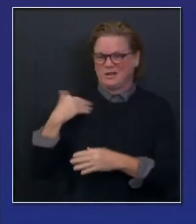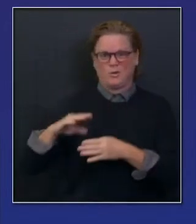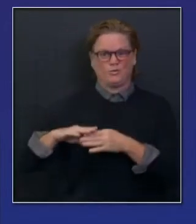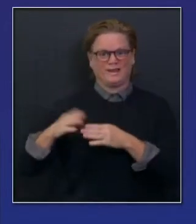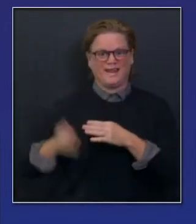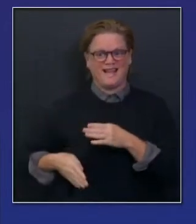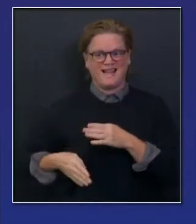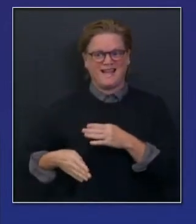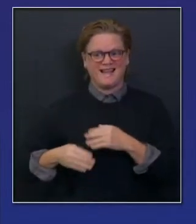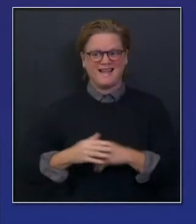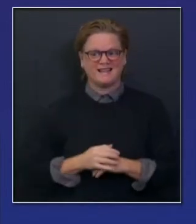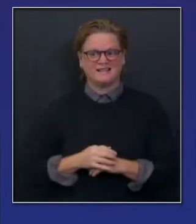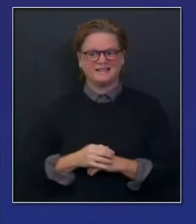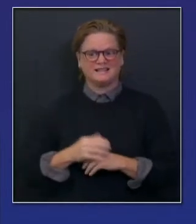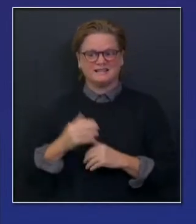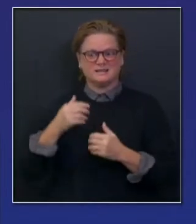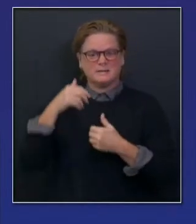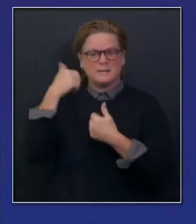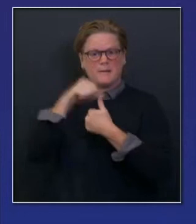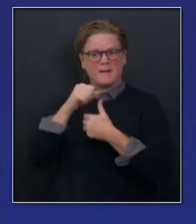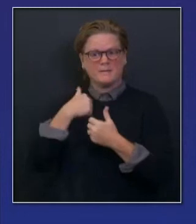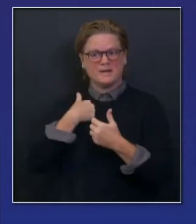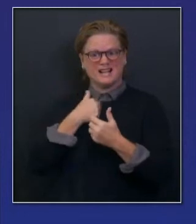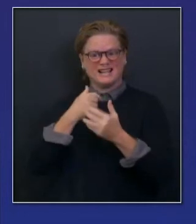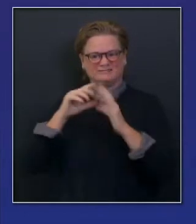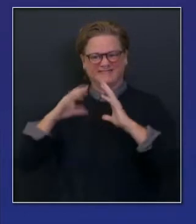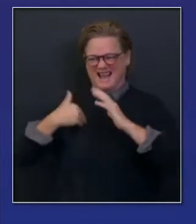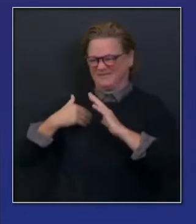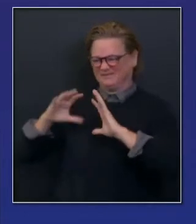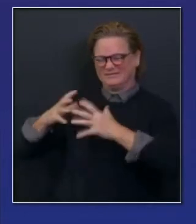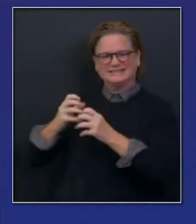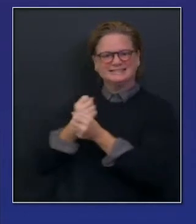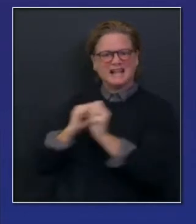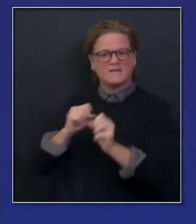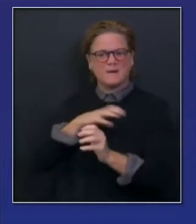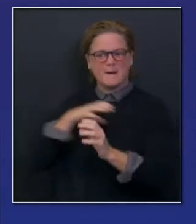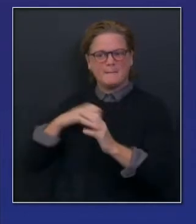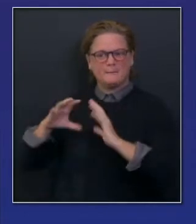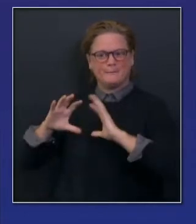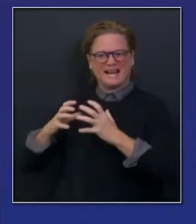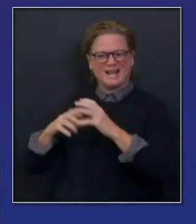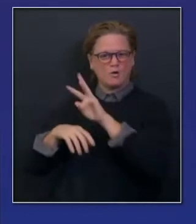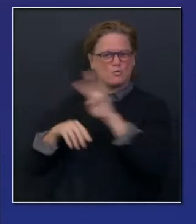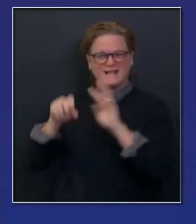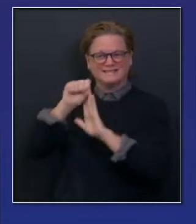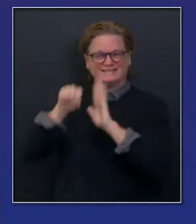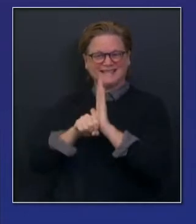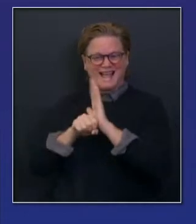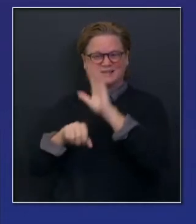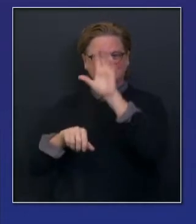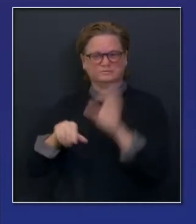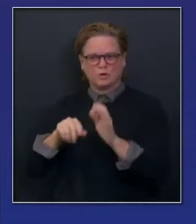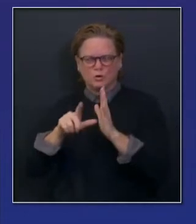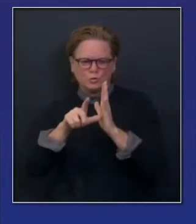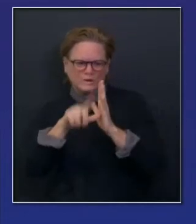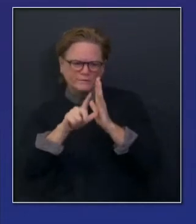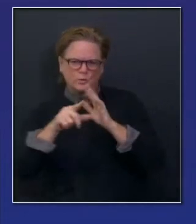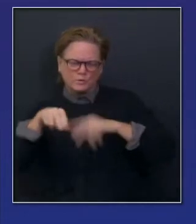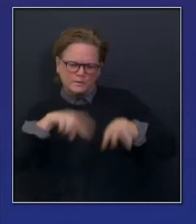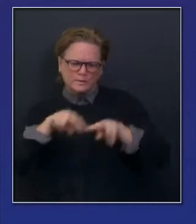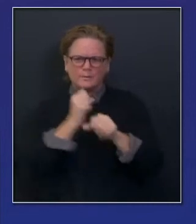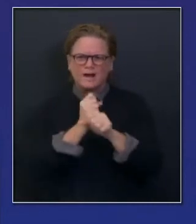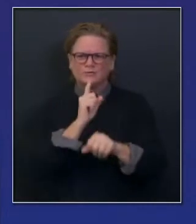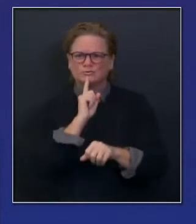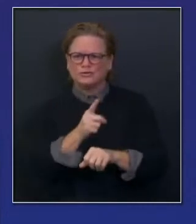Scientific Safety Review Workgroup of the efficacy and safety of the vaccine. I want to remind folks, on